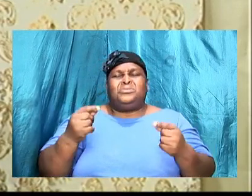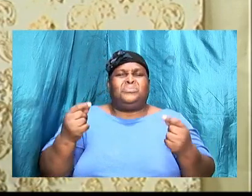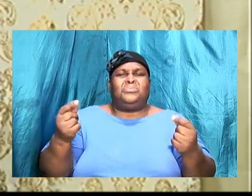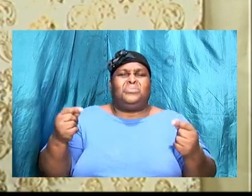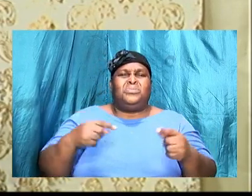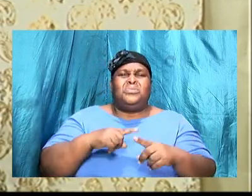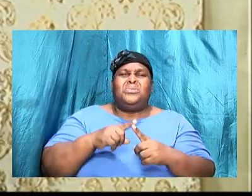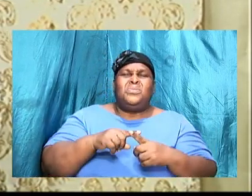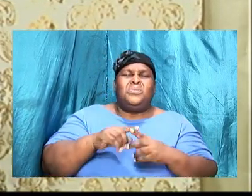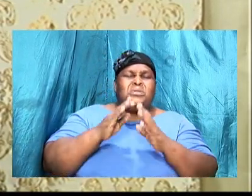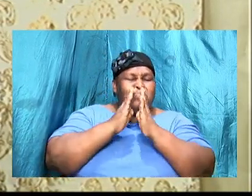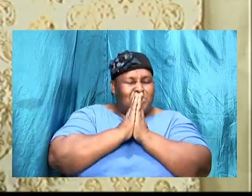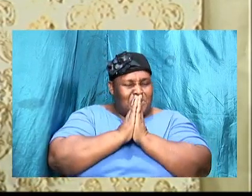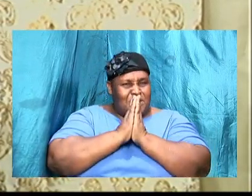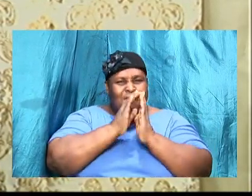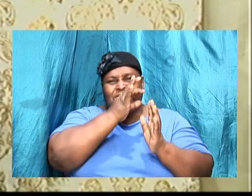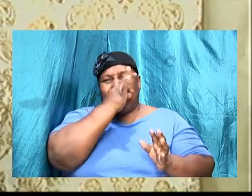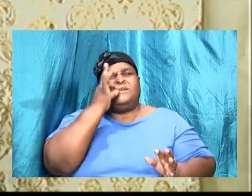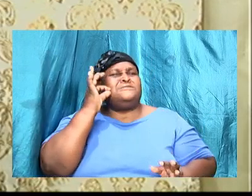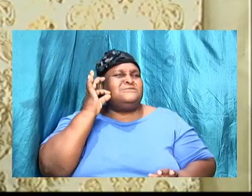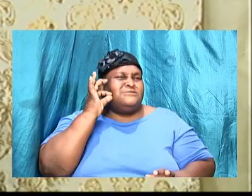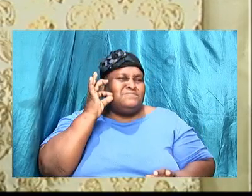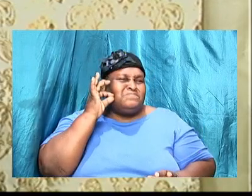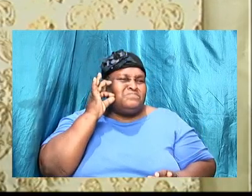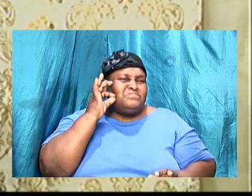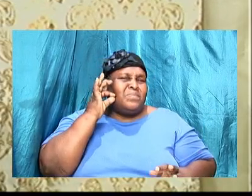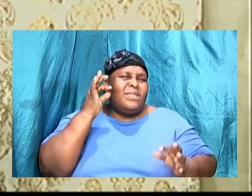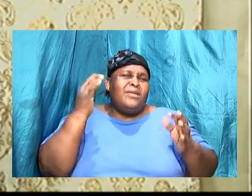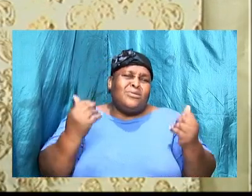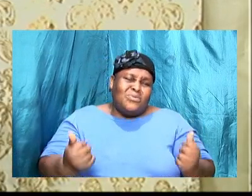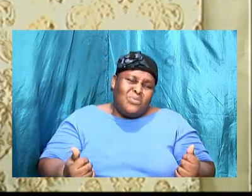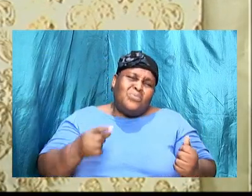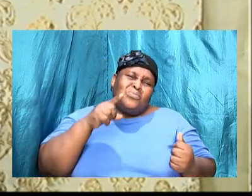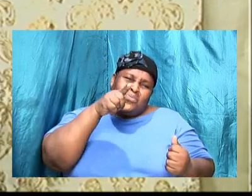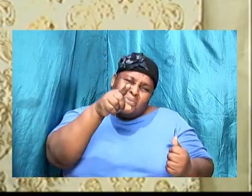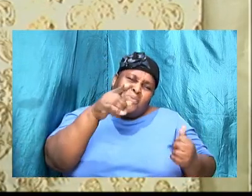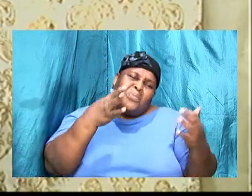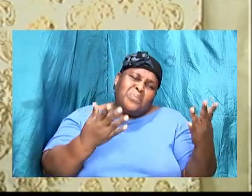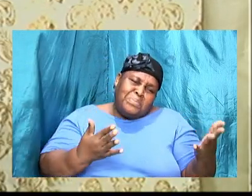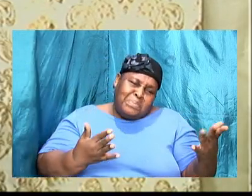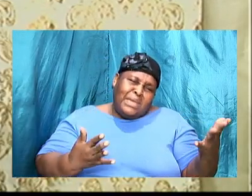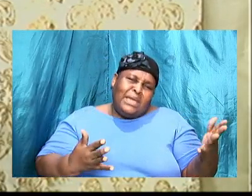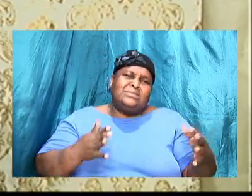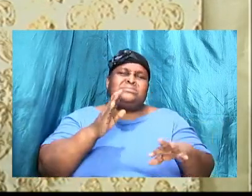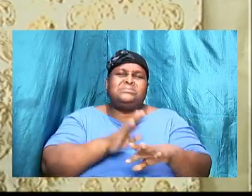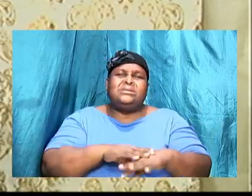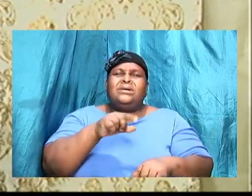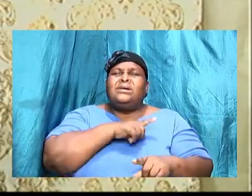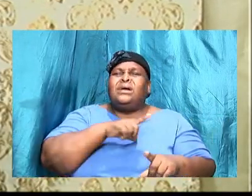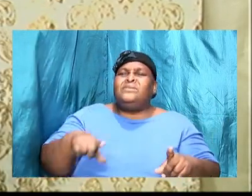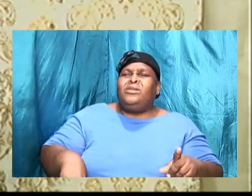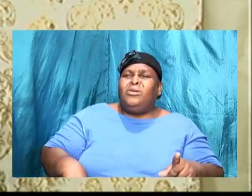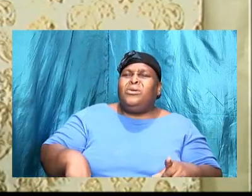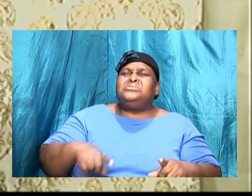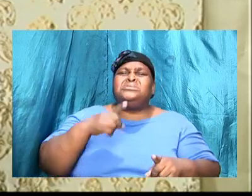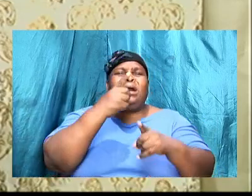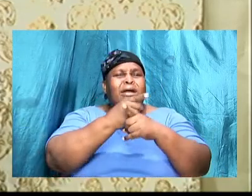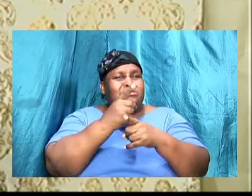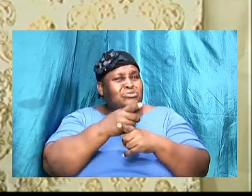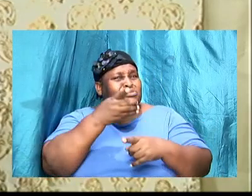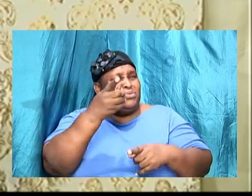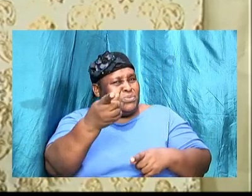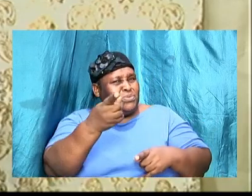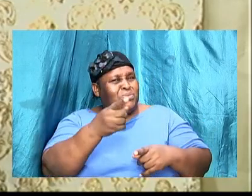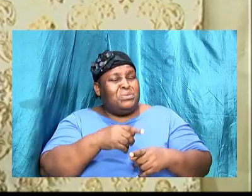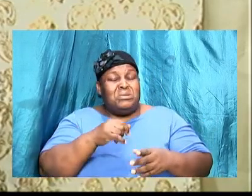fasted and you are now waiting on the Lord to give you a confirmation is it that you